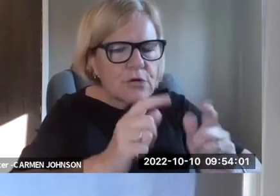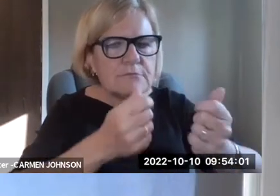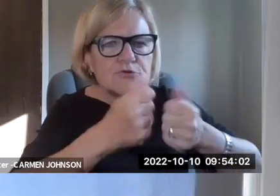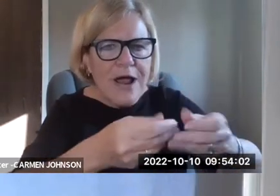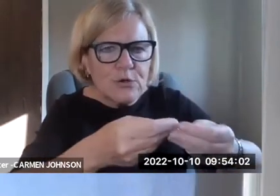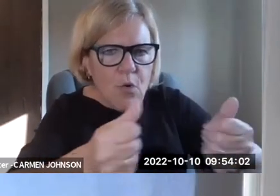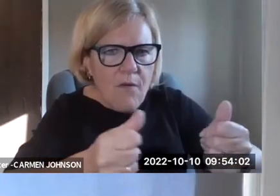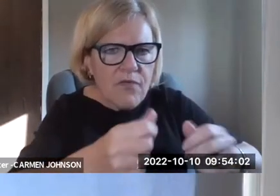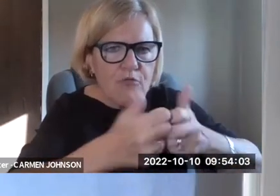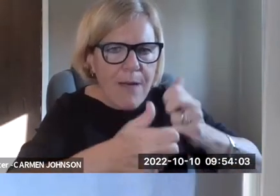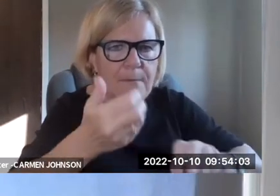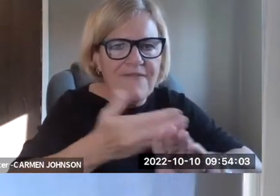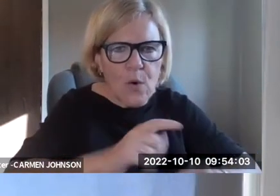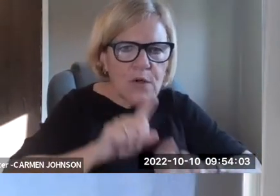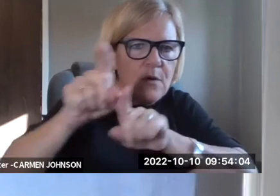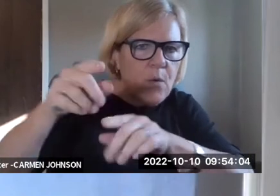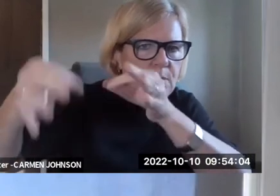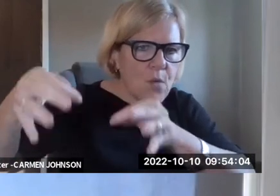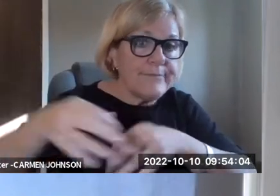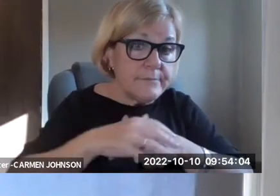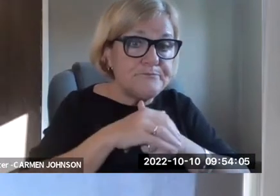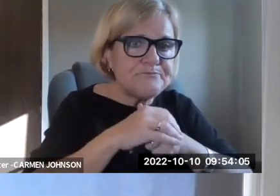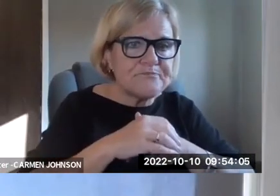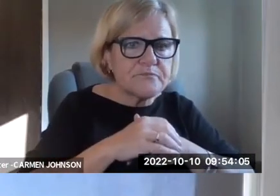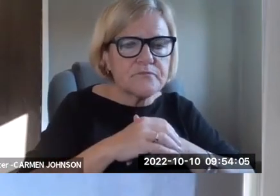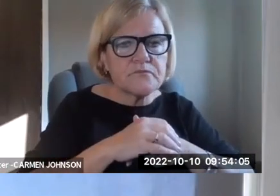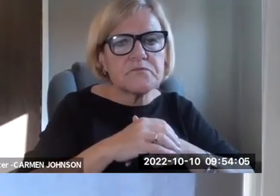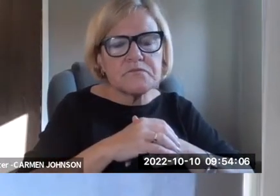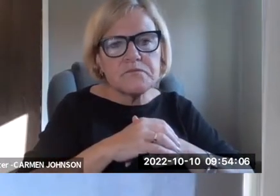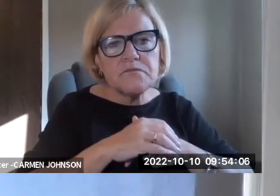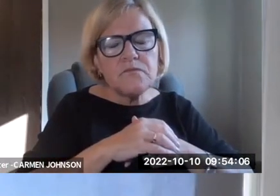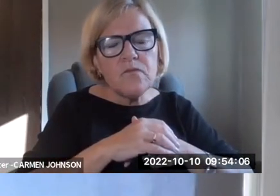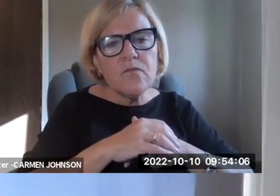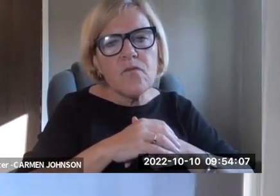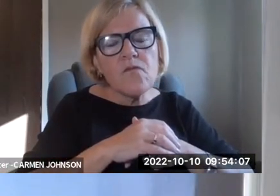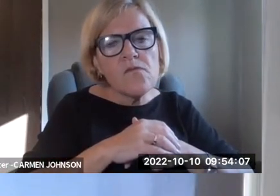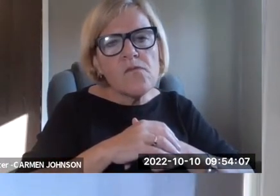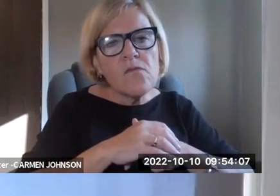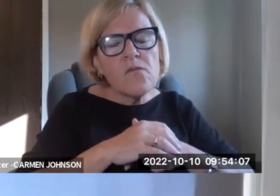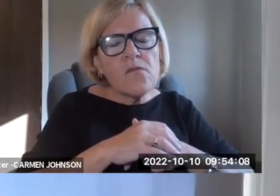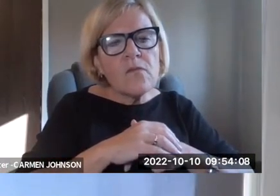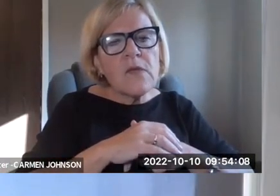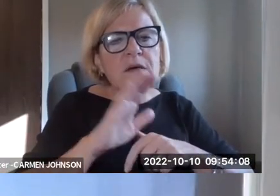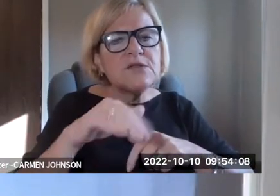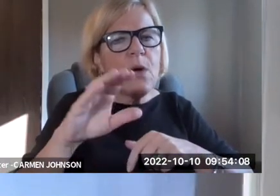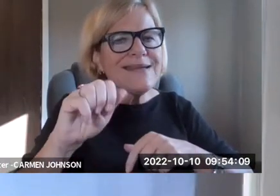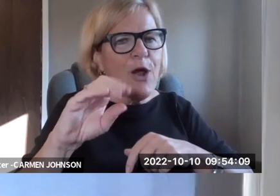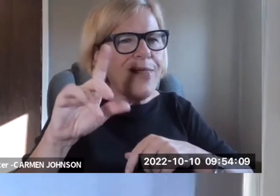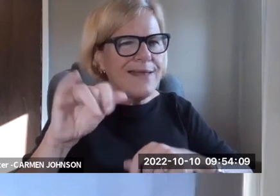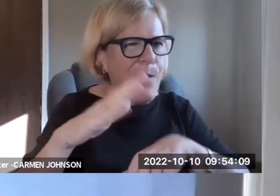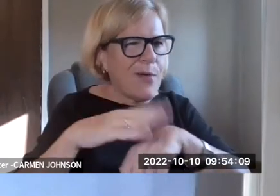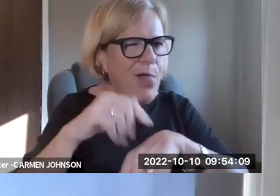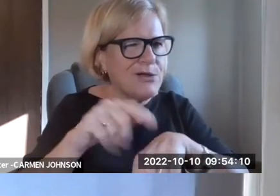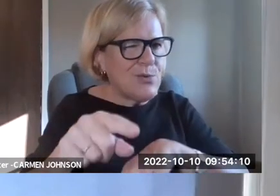Um, so that you have this opportunity to meet and confer and try to solve the problem at, at the lowest level before you get the court involved.